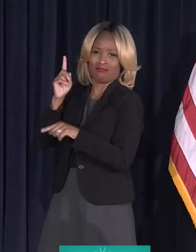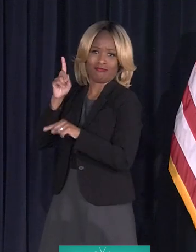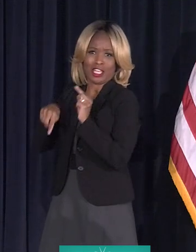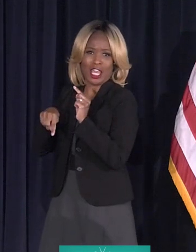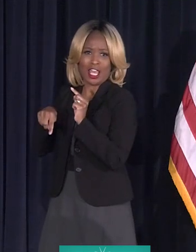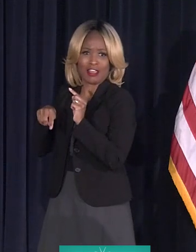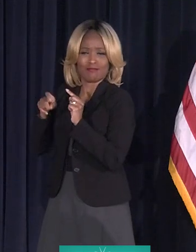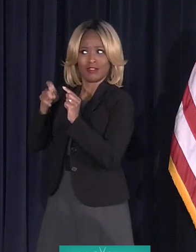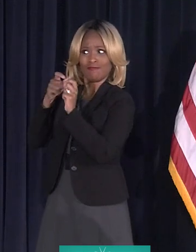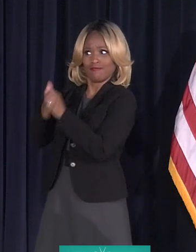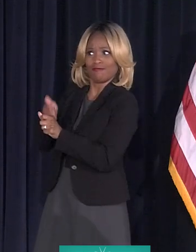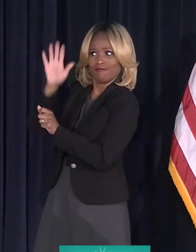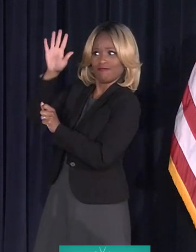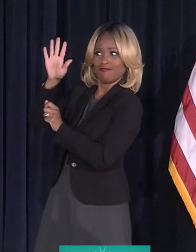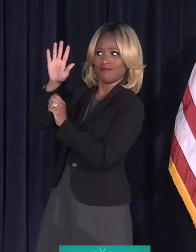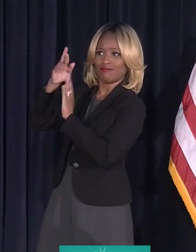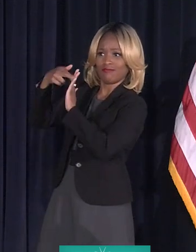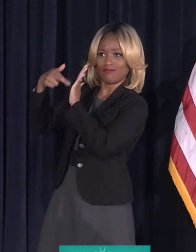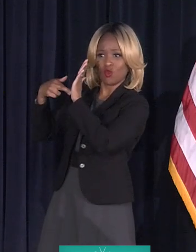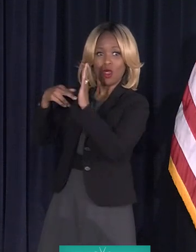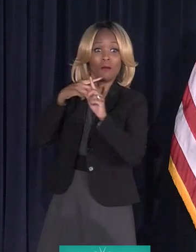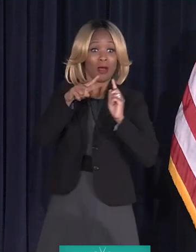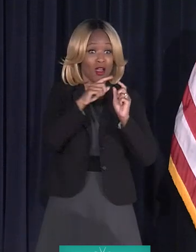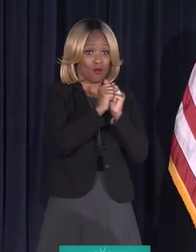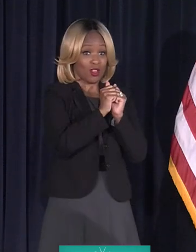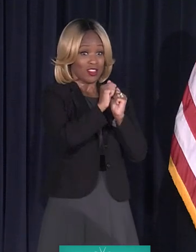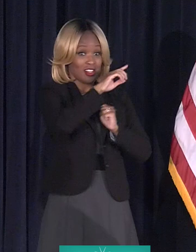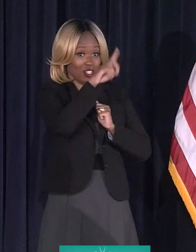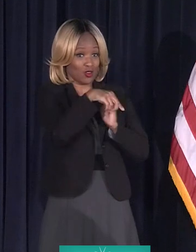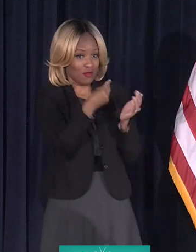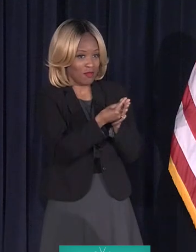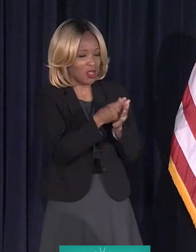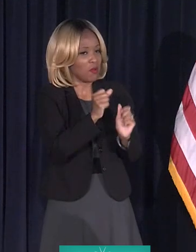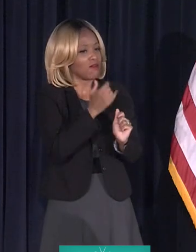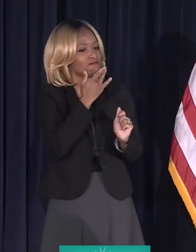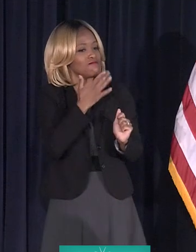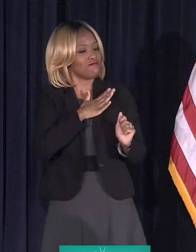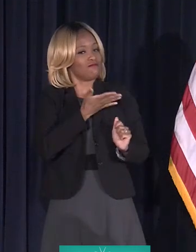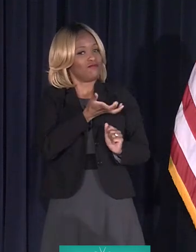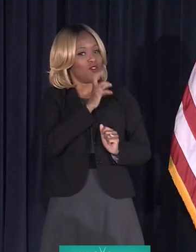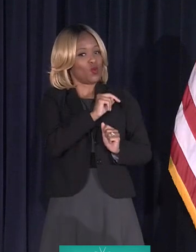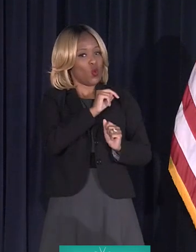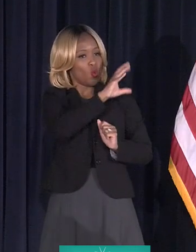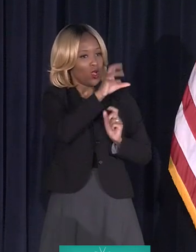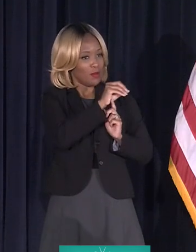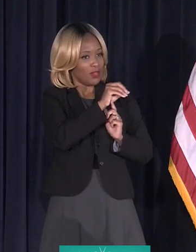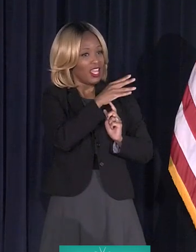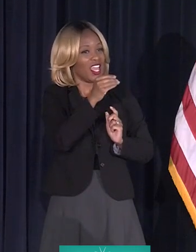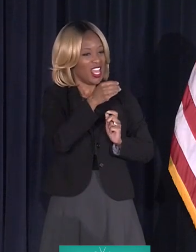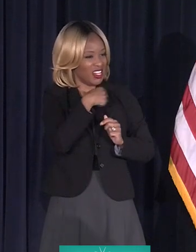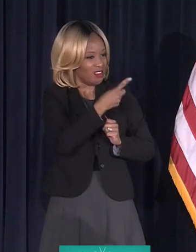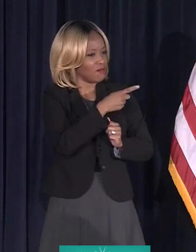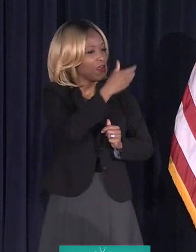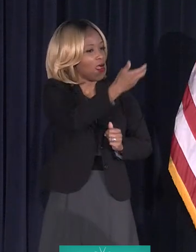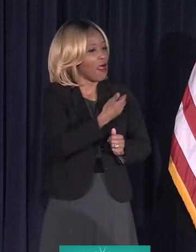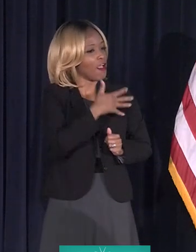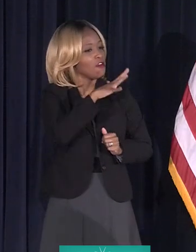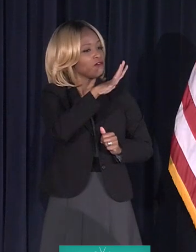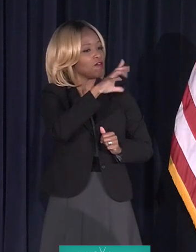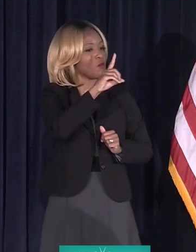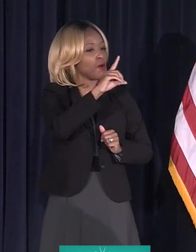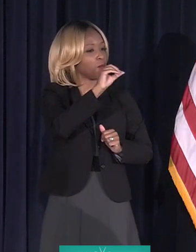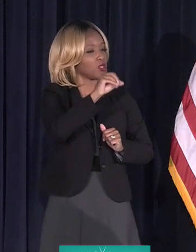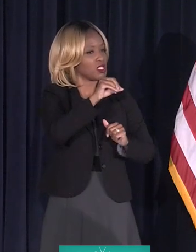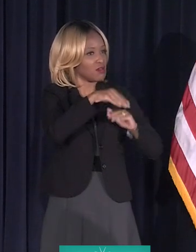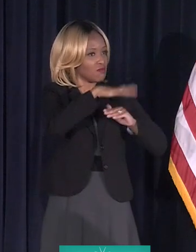entitled to use Detroit funds to give preference to our own employers. And we can make these companies hire 51% of Detroiters doing